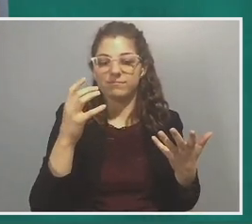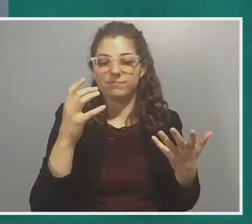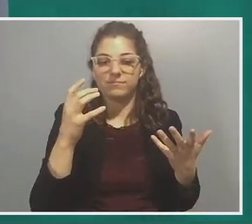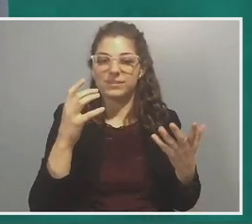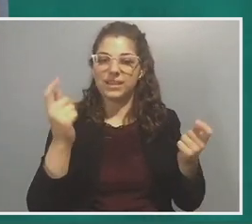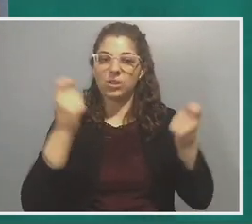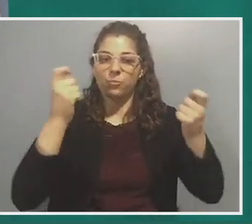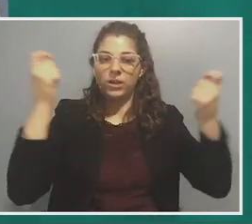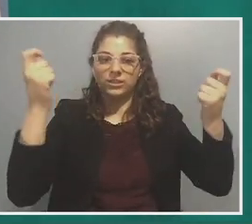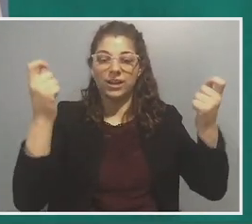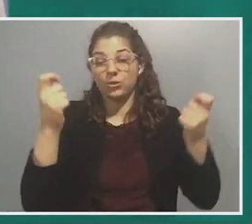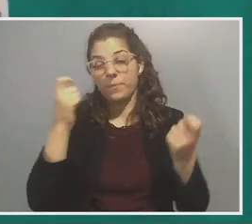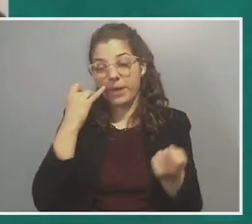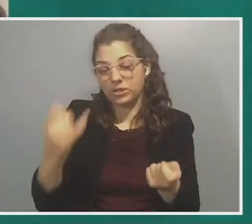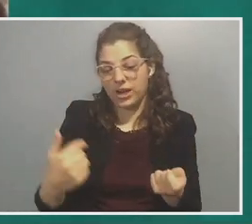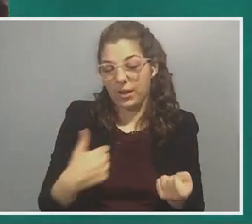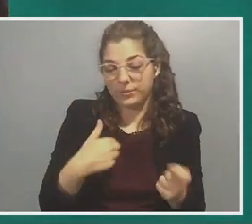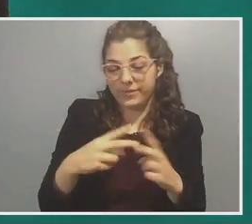Probably. Um,